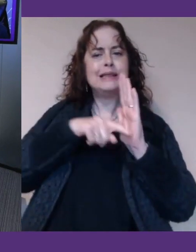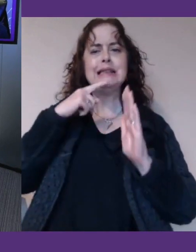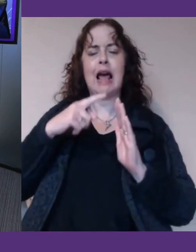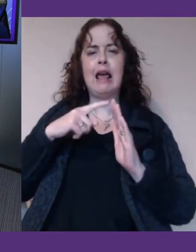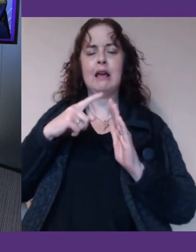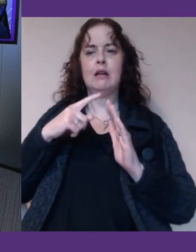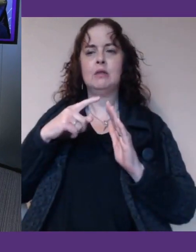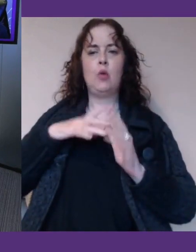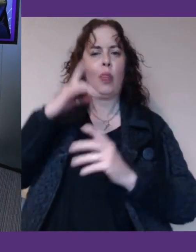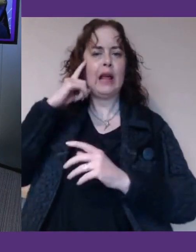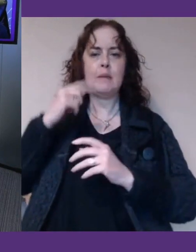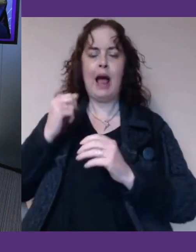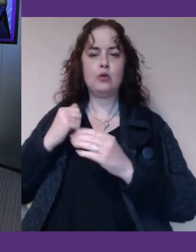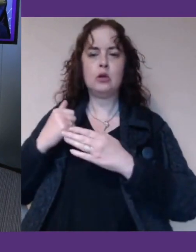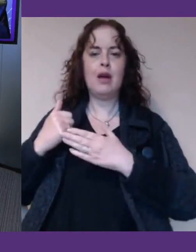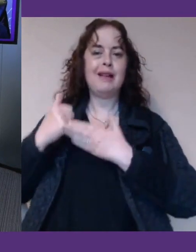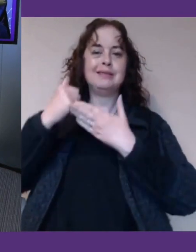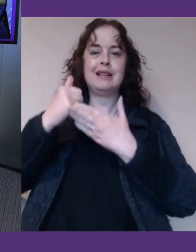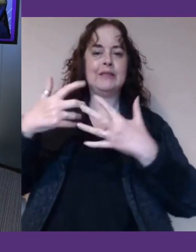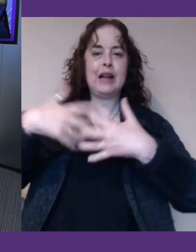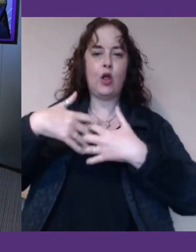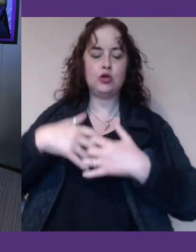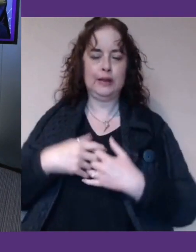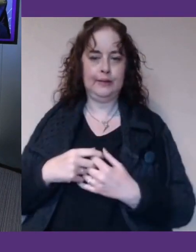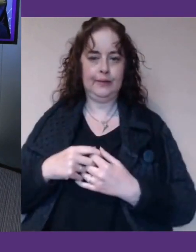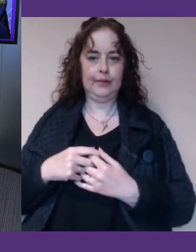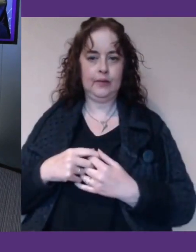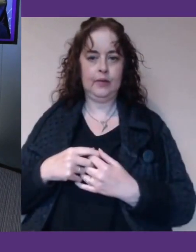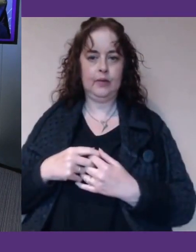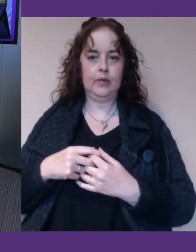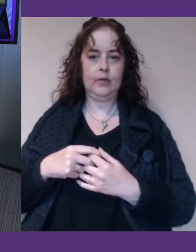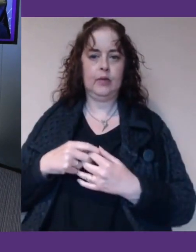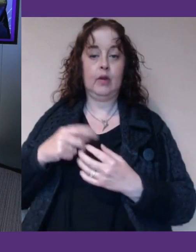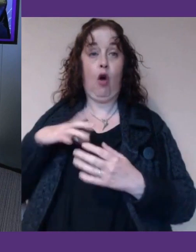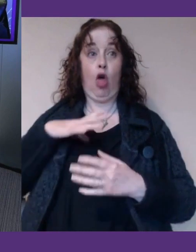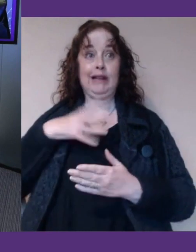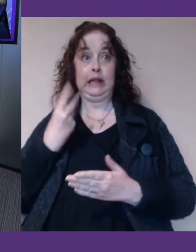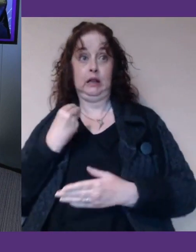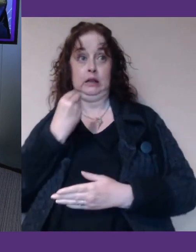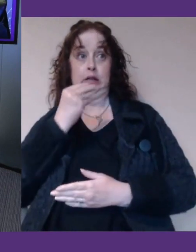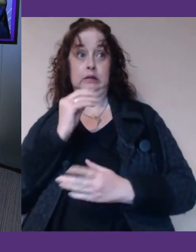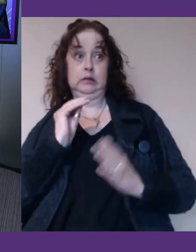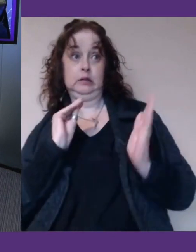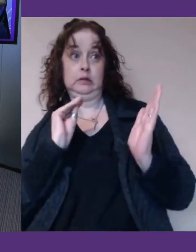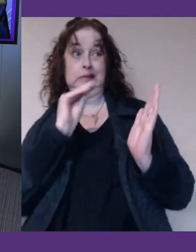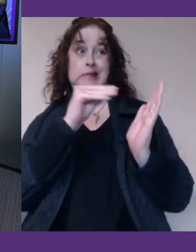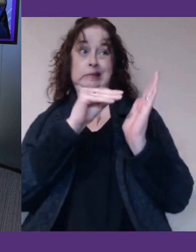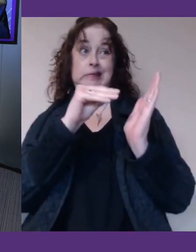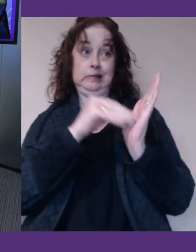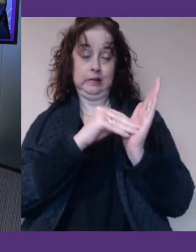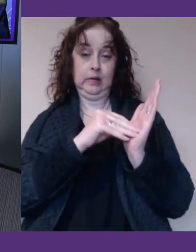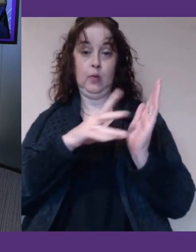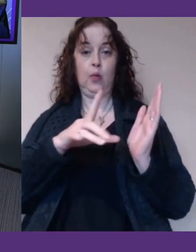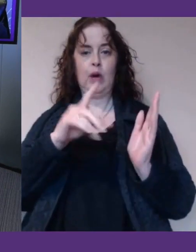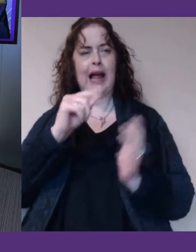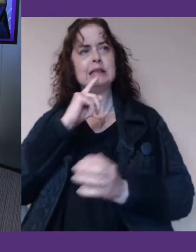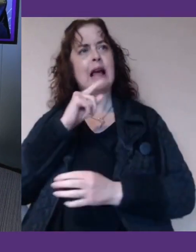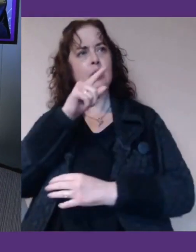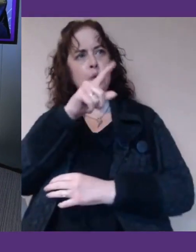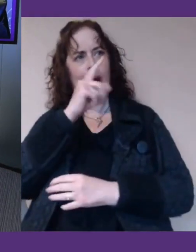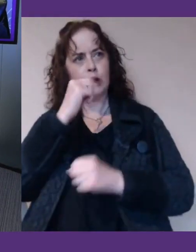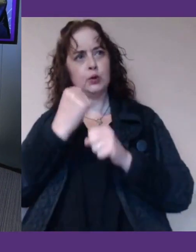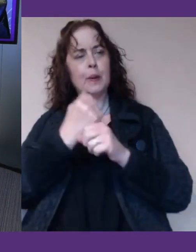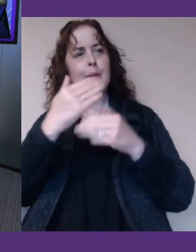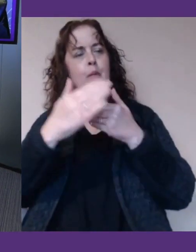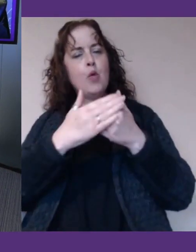assistive and accessible technology. This is already on their plate. So this is where one of those examples where we can say to them, you can do more. And I